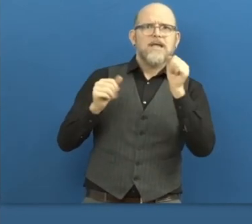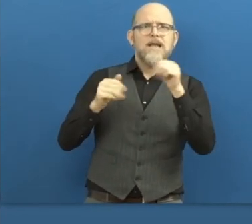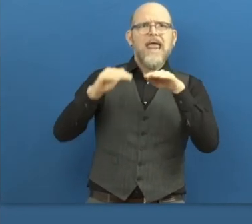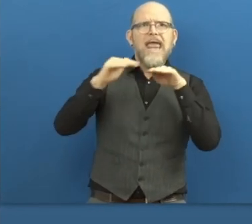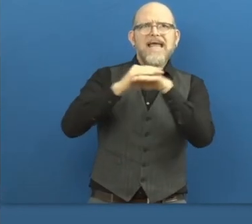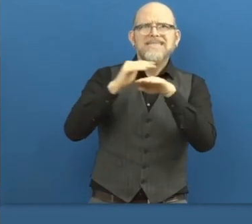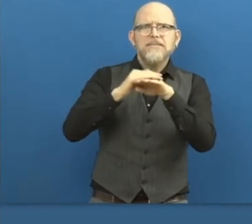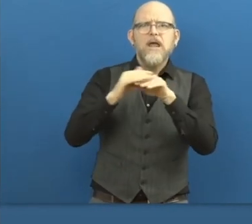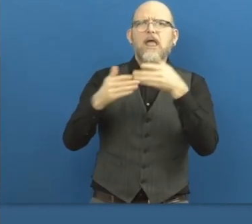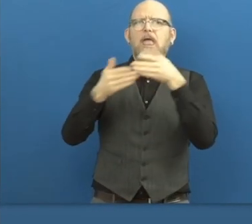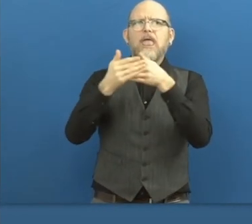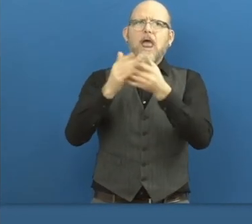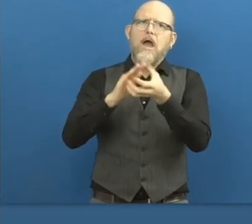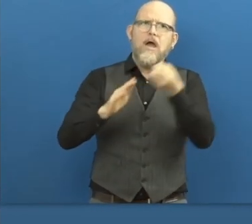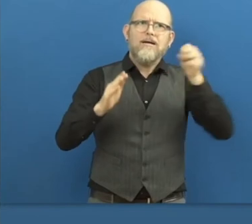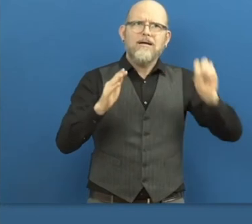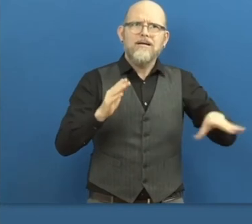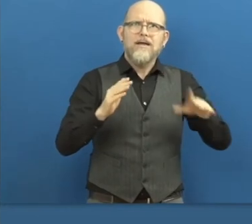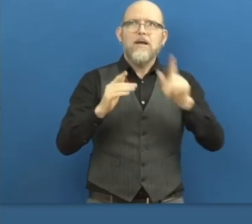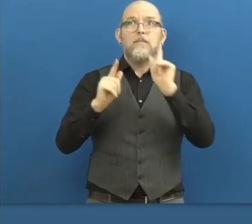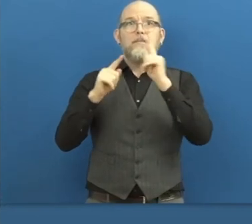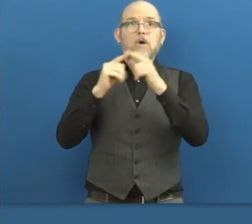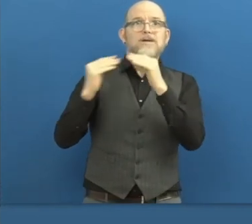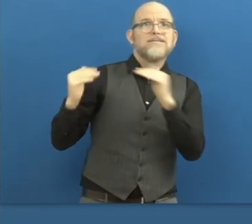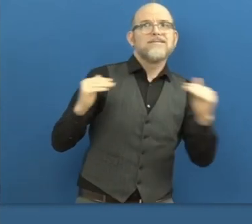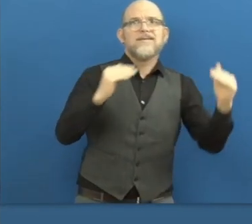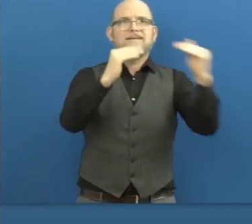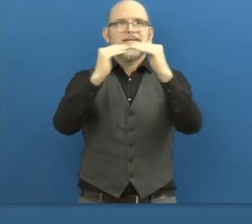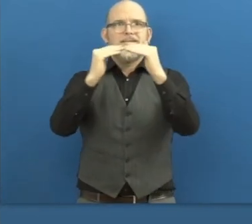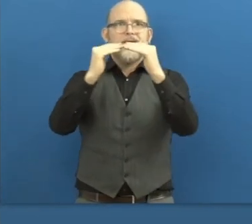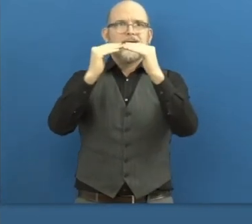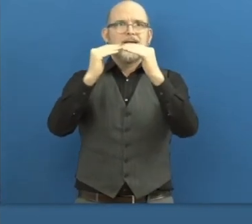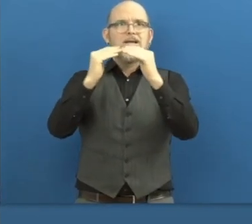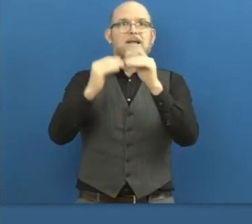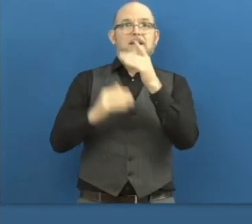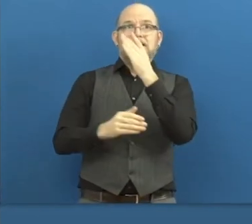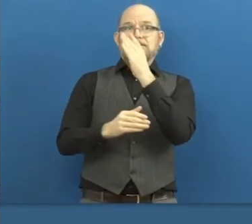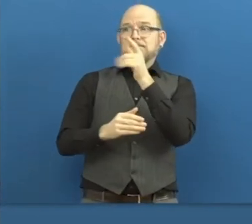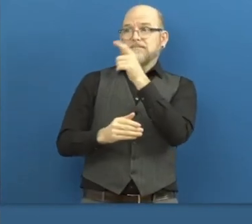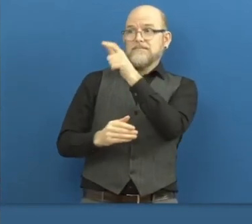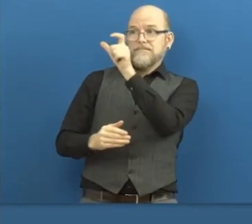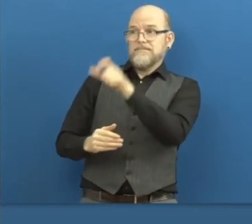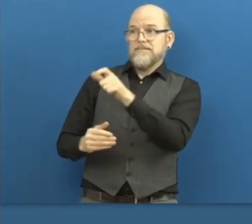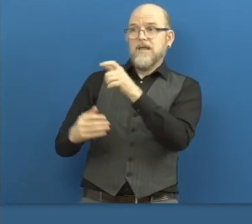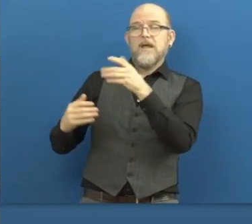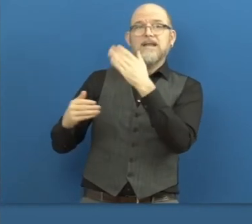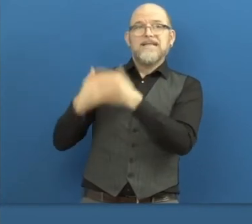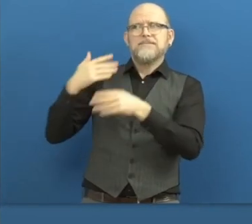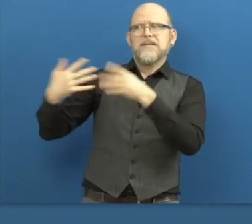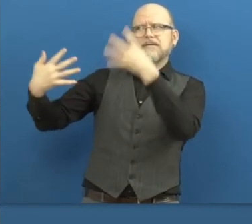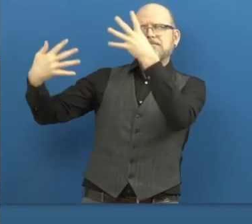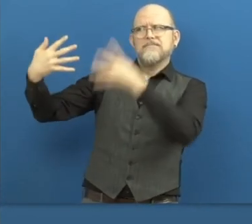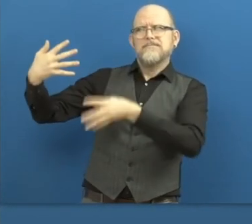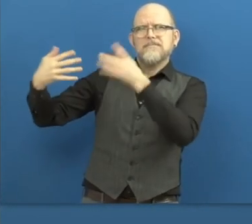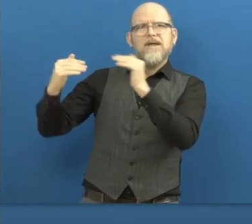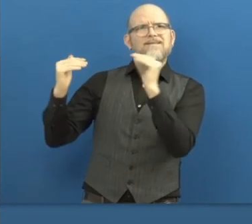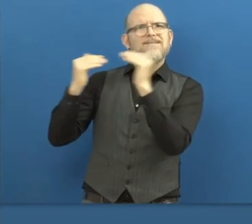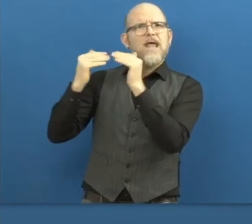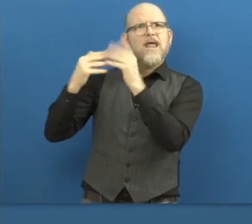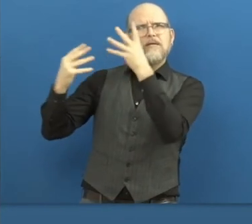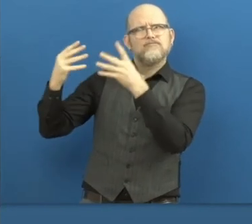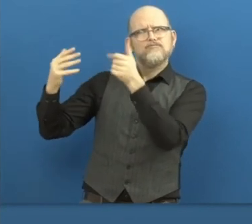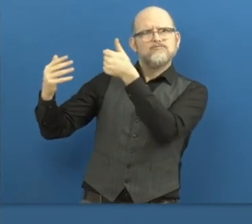So I guess we started this group with the expectations of talking a lot about